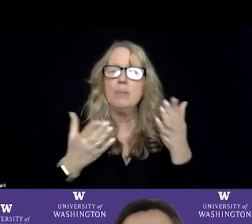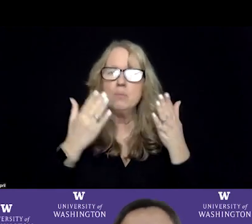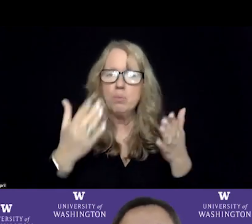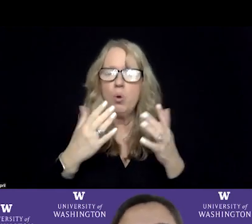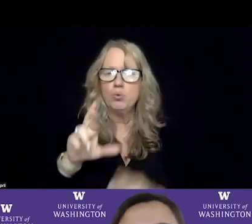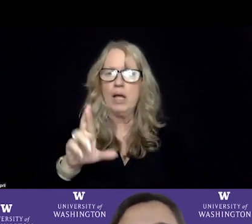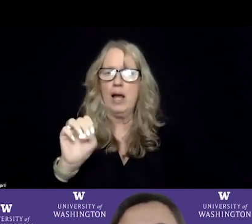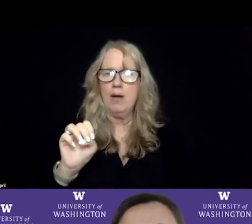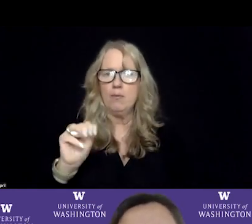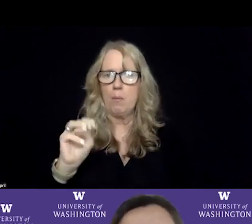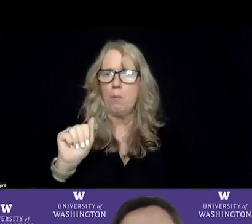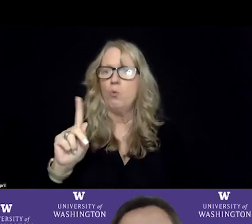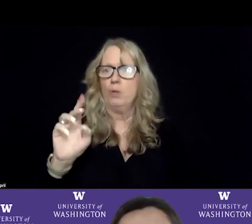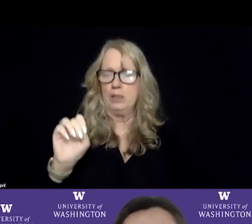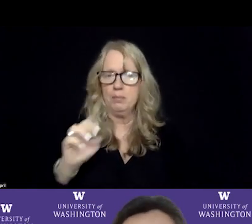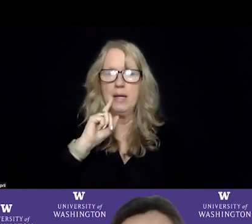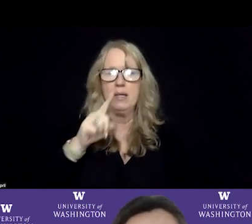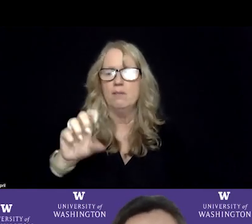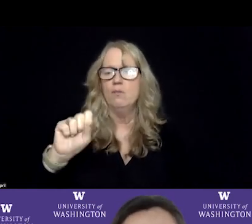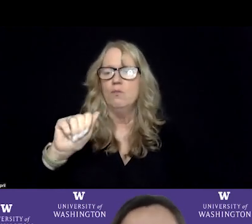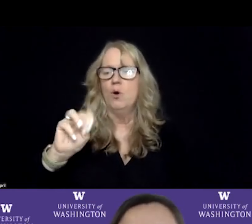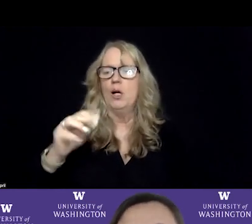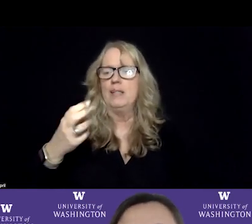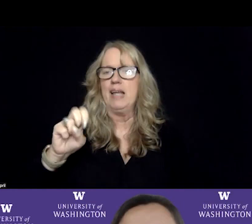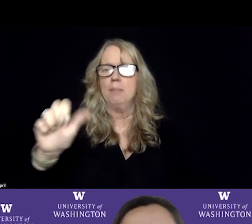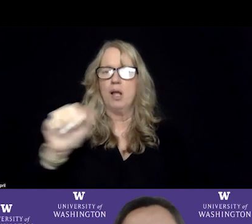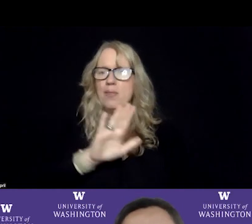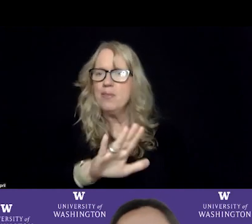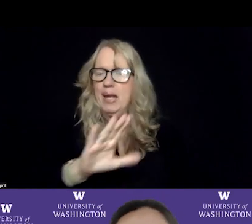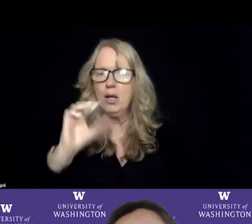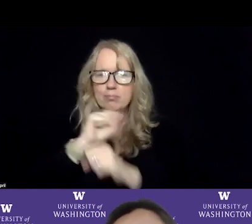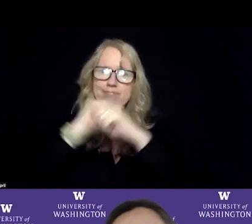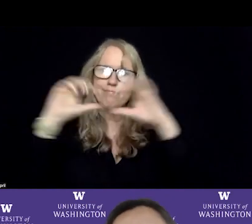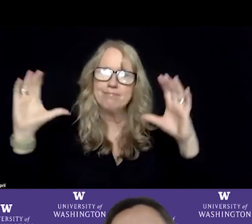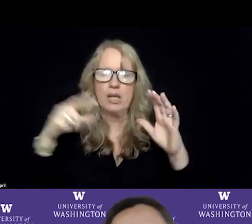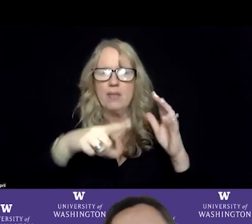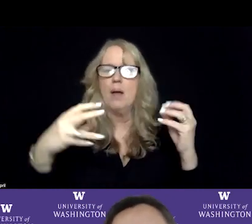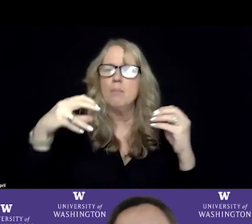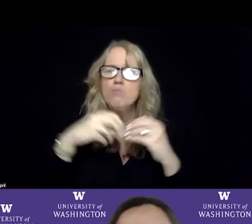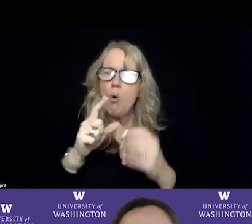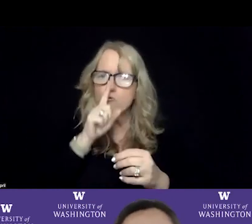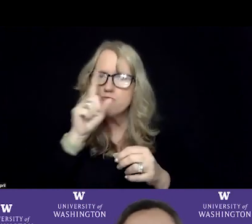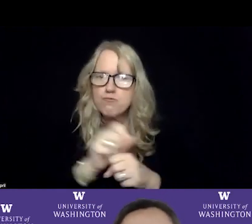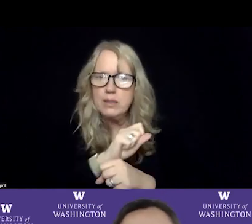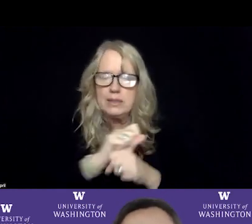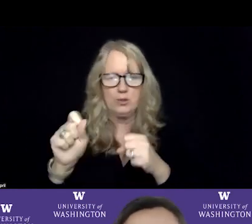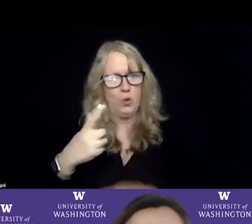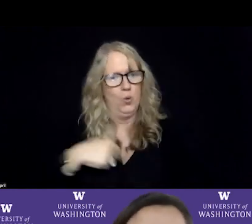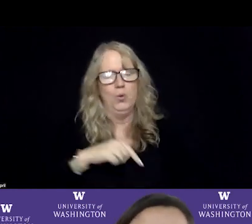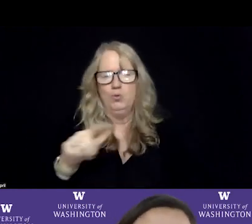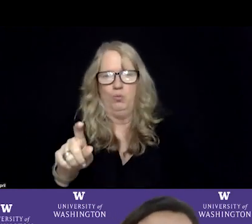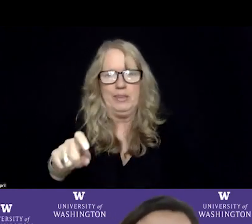remake of the SAMHSA iconic diagram that really kind of is more realistic around the fact that we really do need that